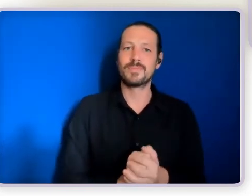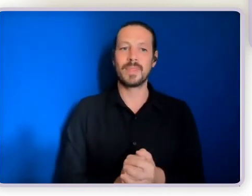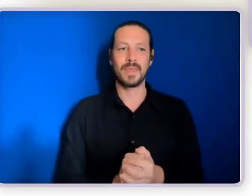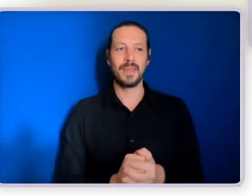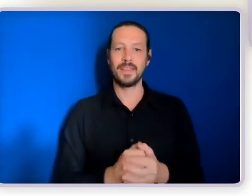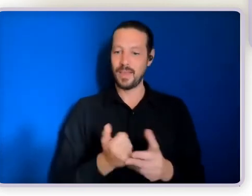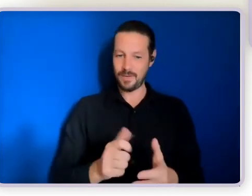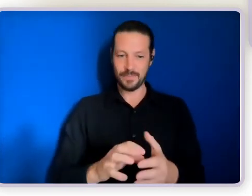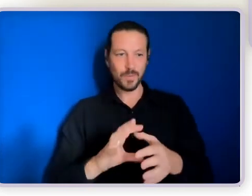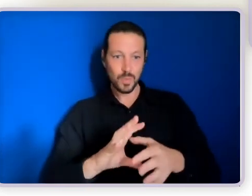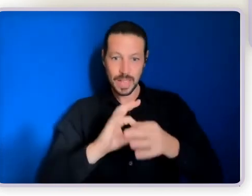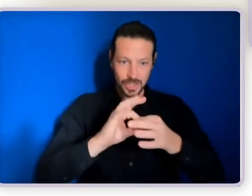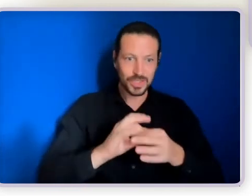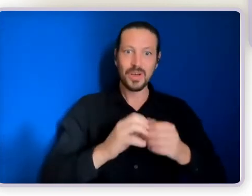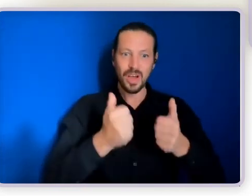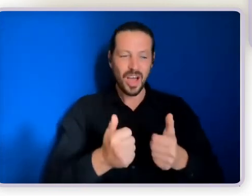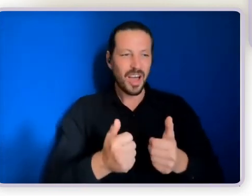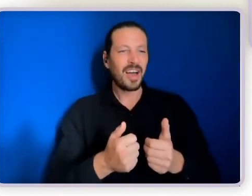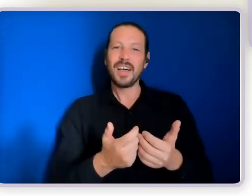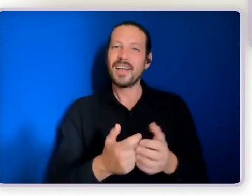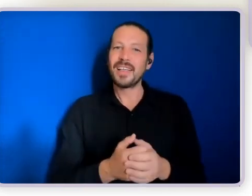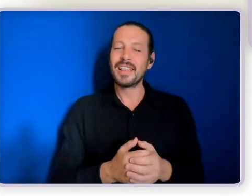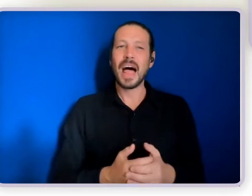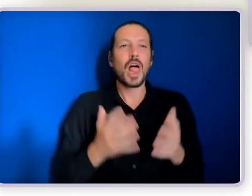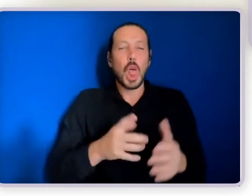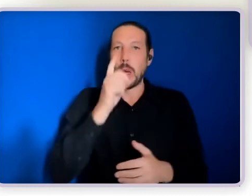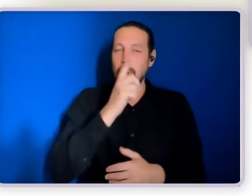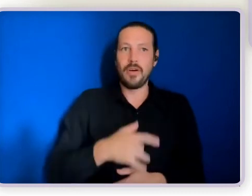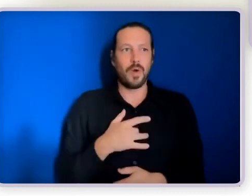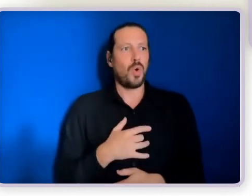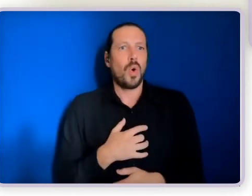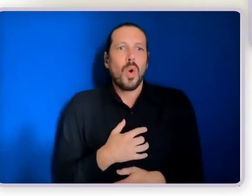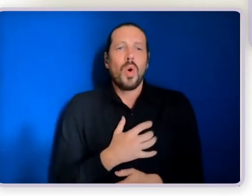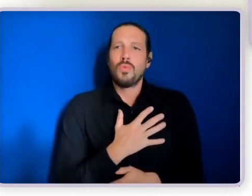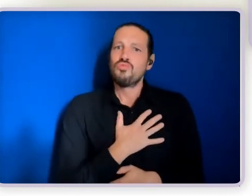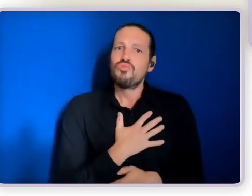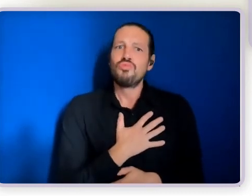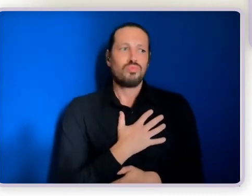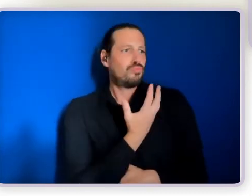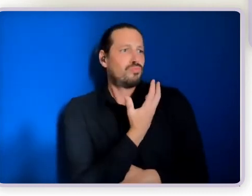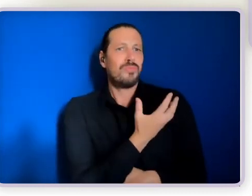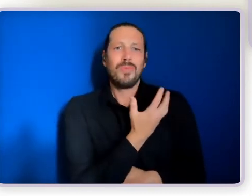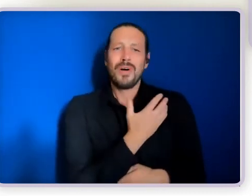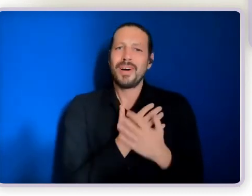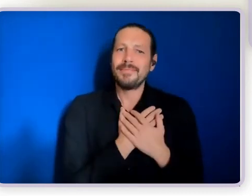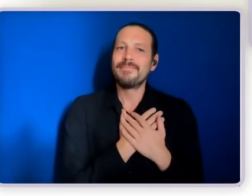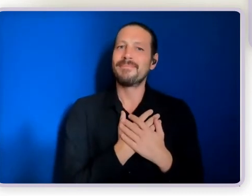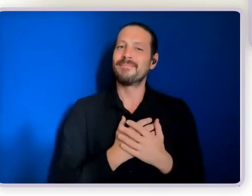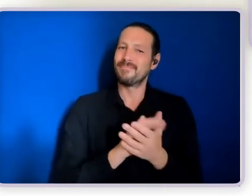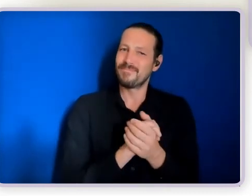formed and people generally feel exceptionally privileged to be a part of circle because it makes a difference in someone's life